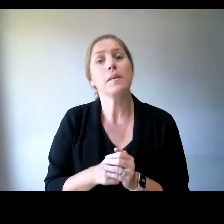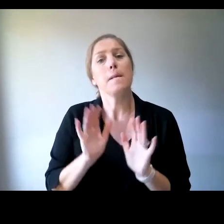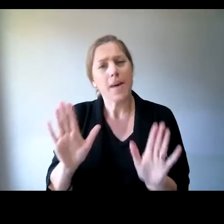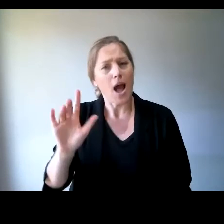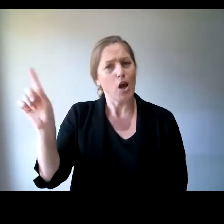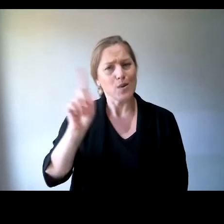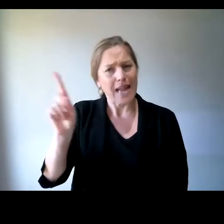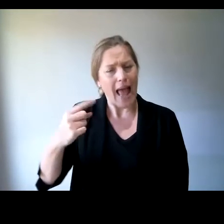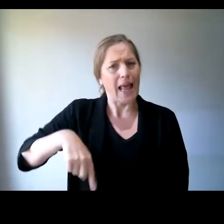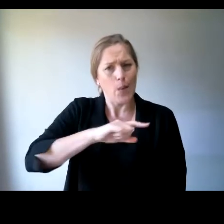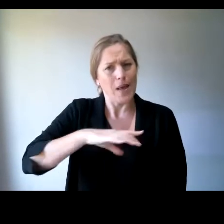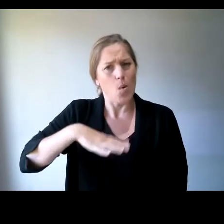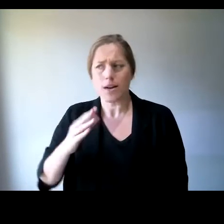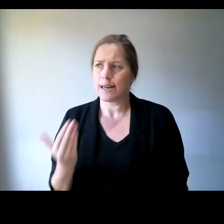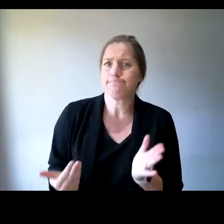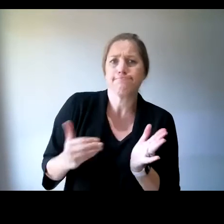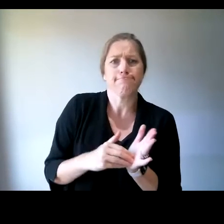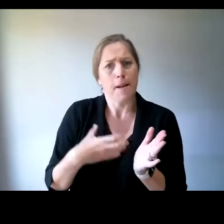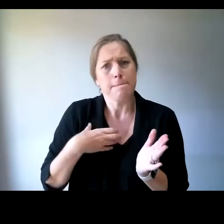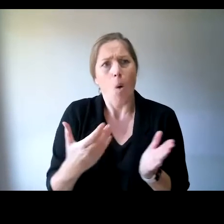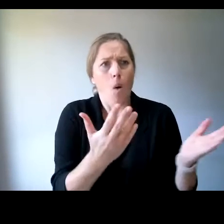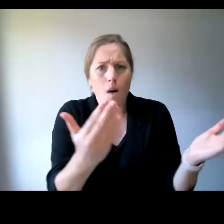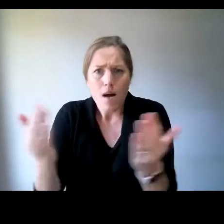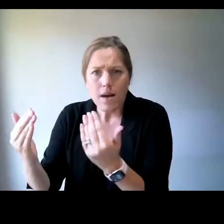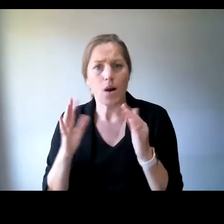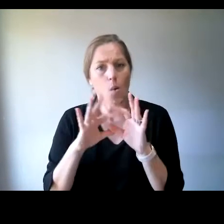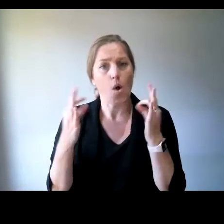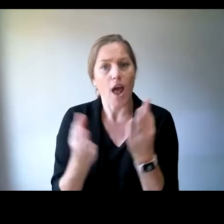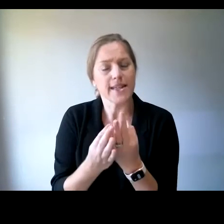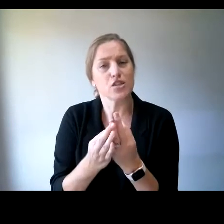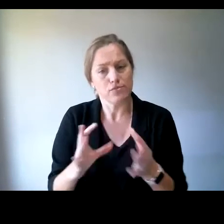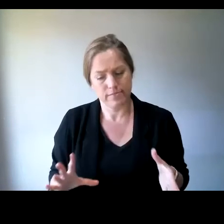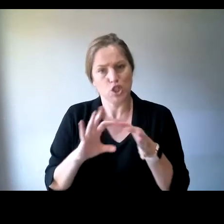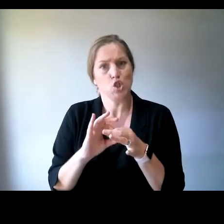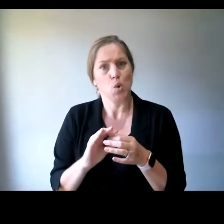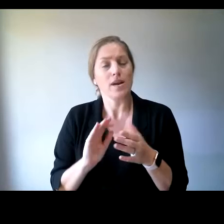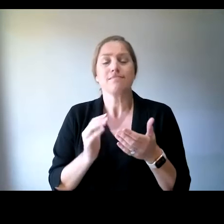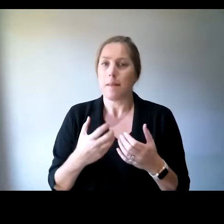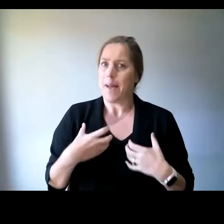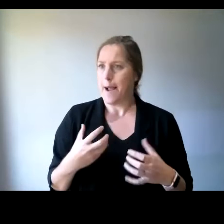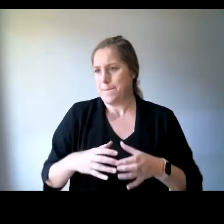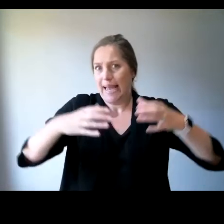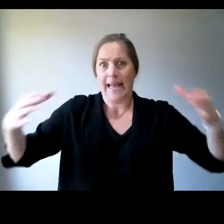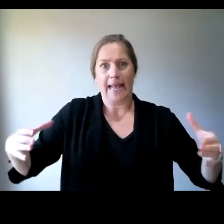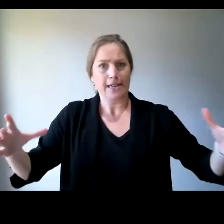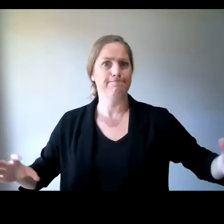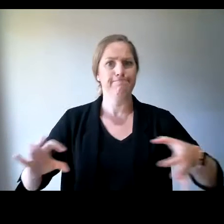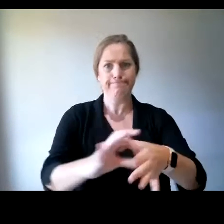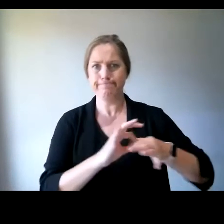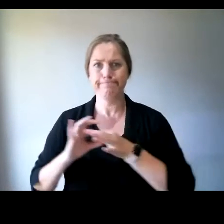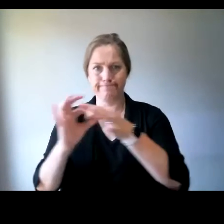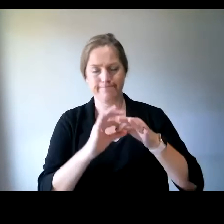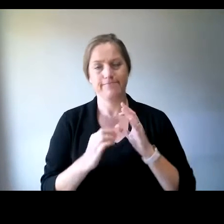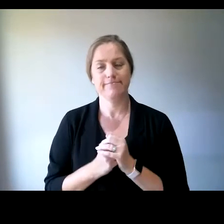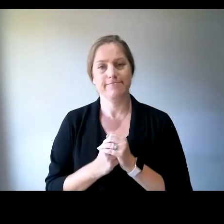organisations that endorse that joint statement, and make it even bigger. We're going to kick the session off with some opening